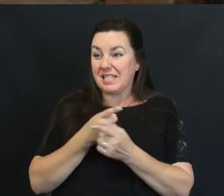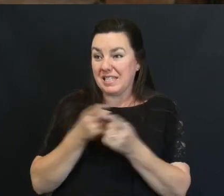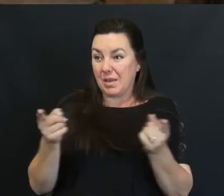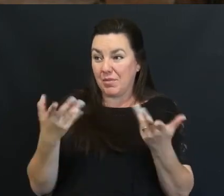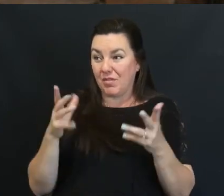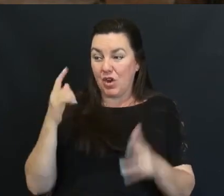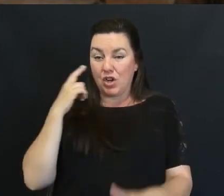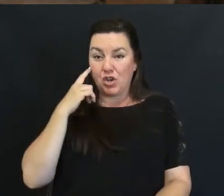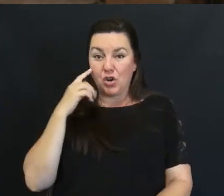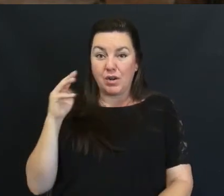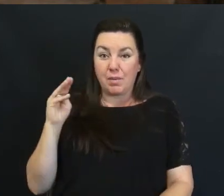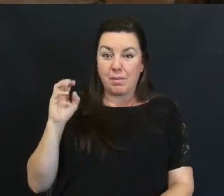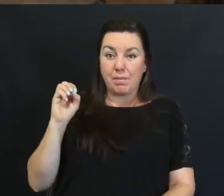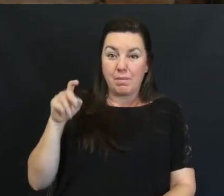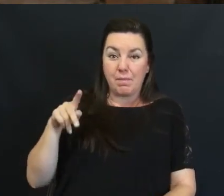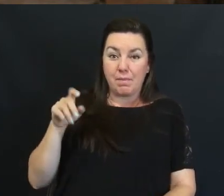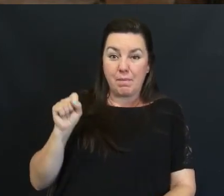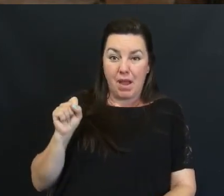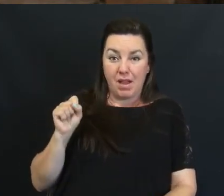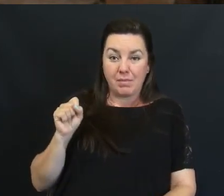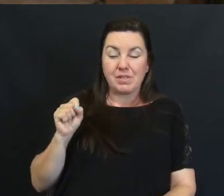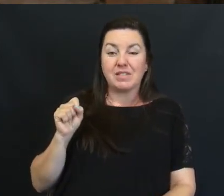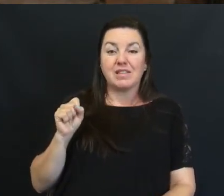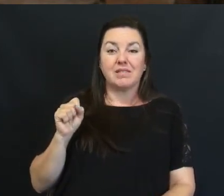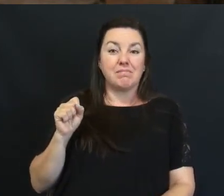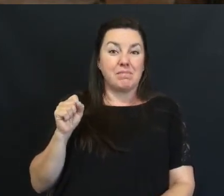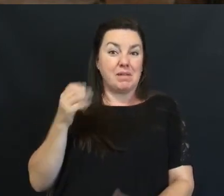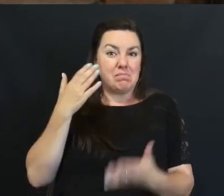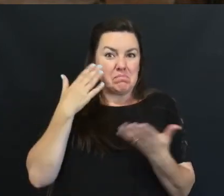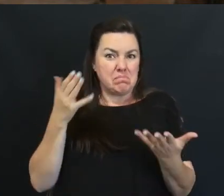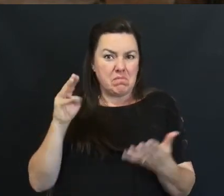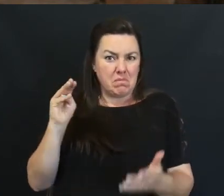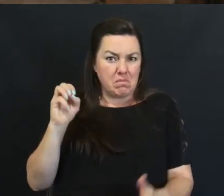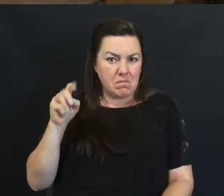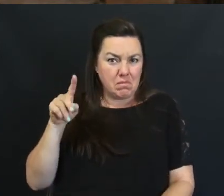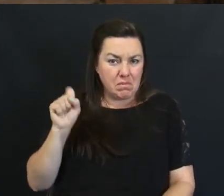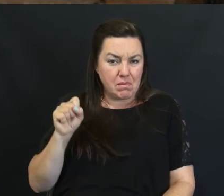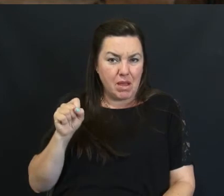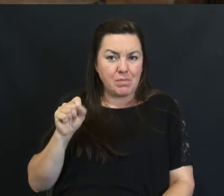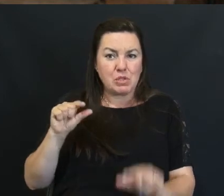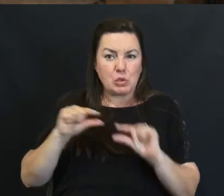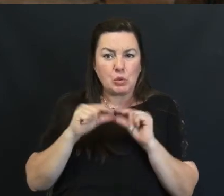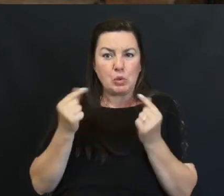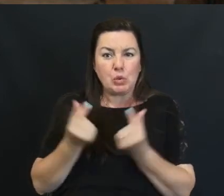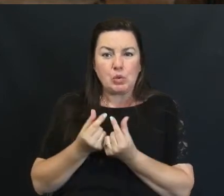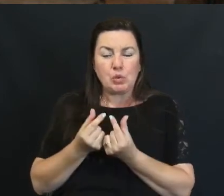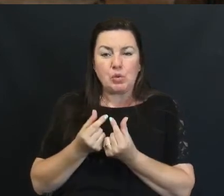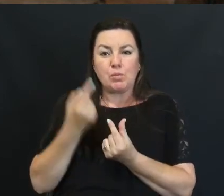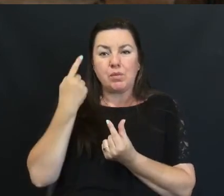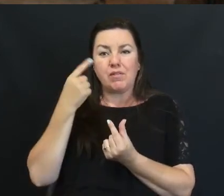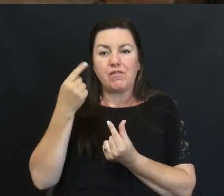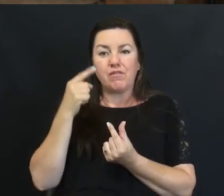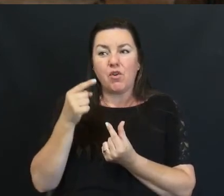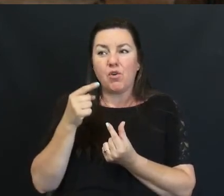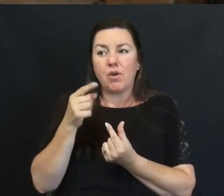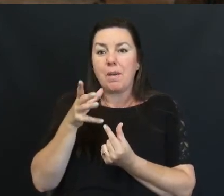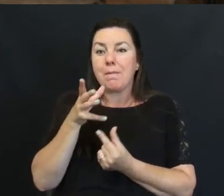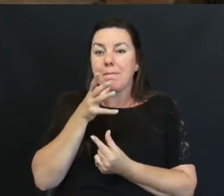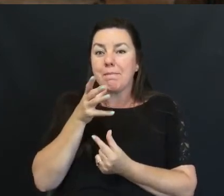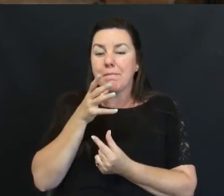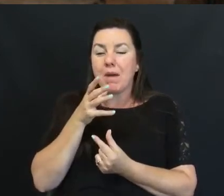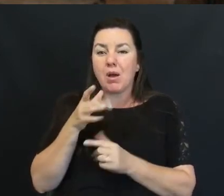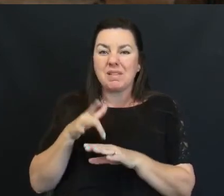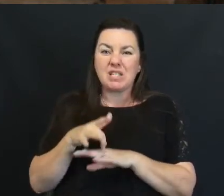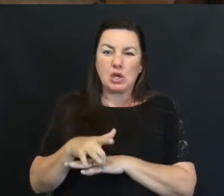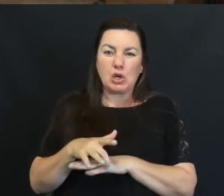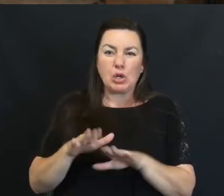Heard Of Mops But For Those Of You Who Don't Know What Mops Is Mops Is A Group For Moms In The